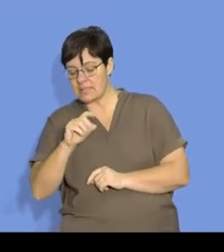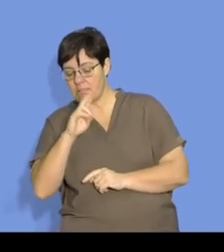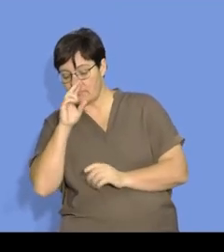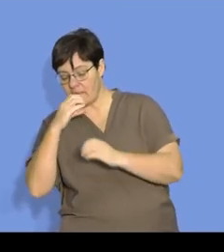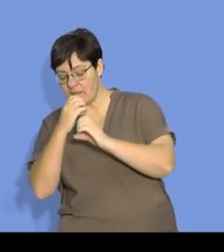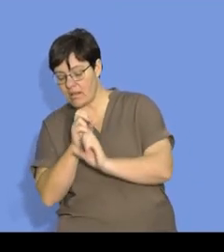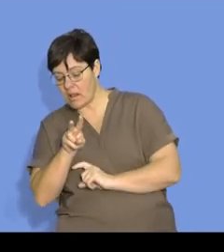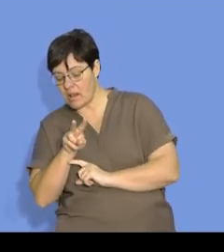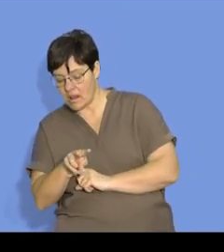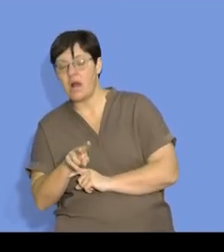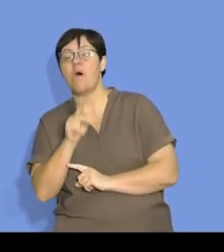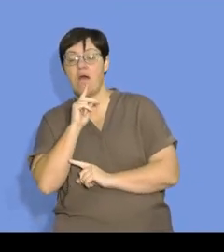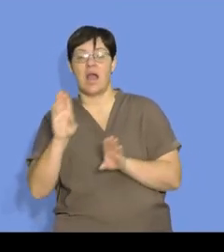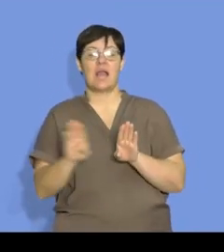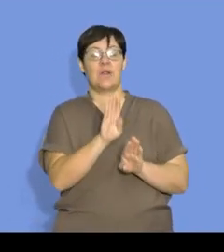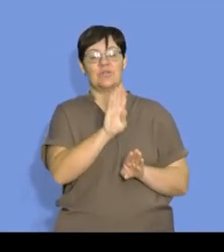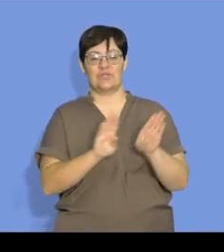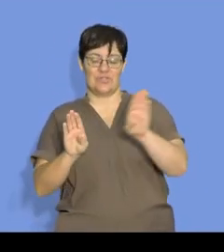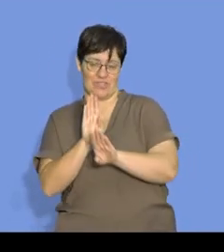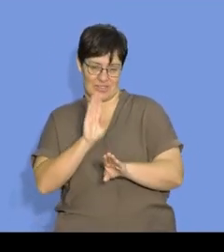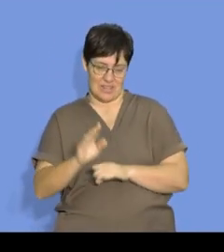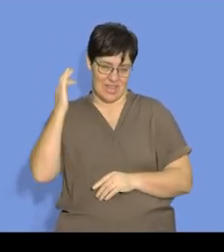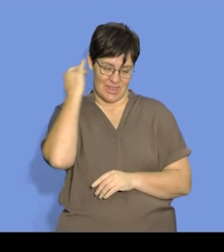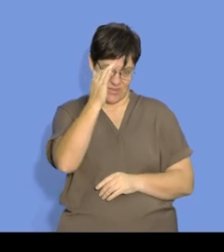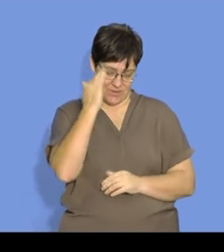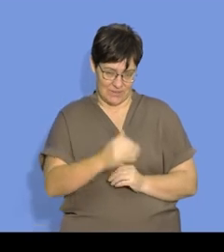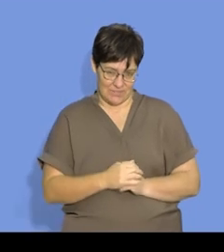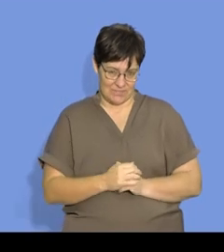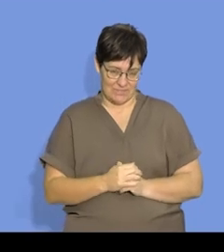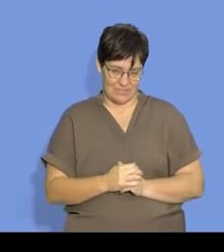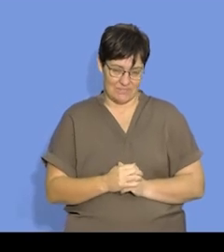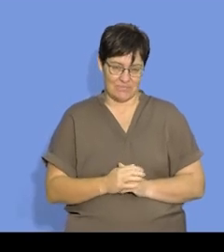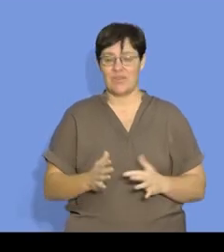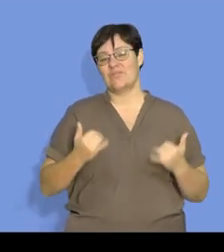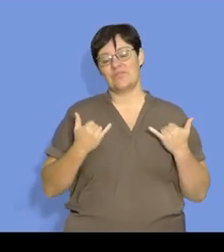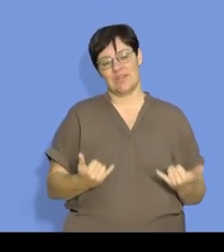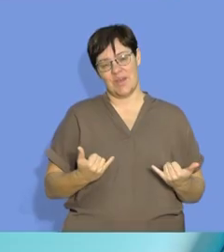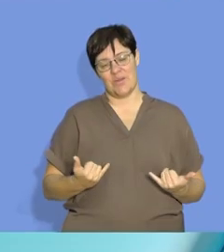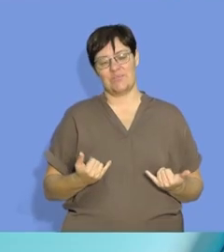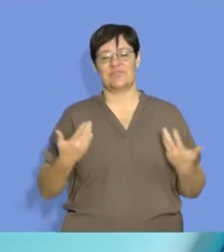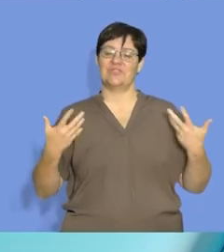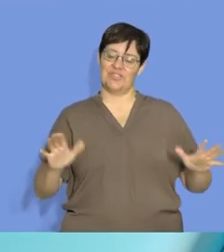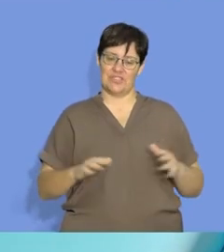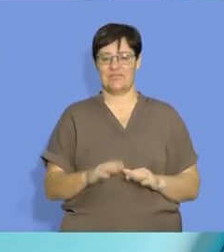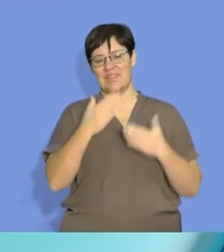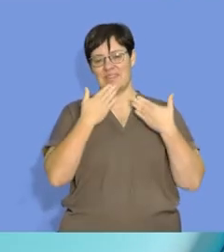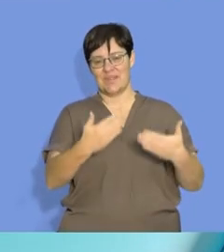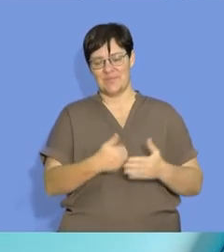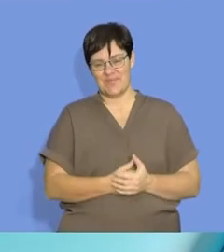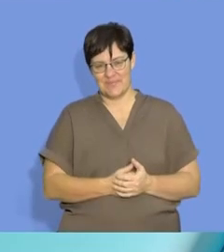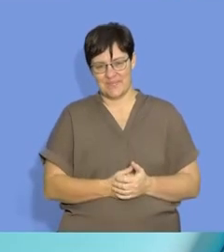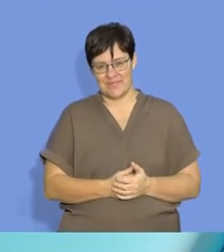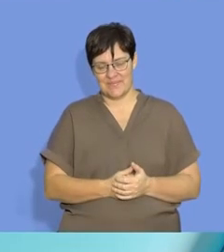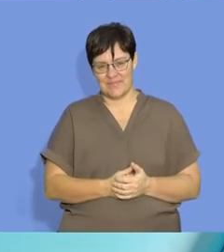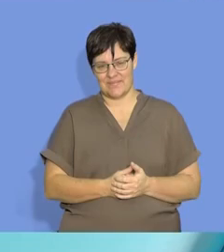sub-micro view of the reaction, we spoke about the collision theory. So, for now, that's